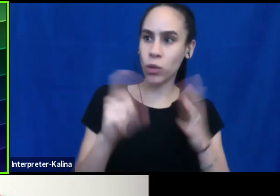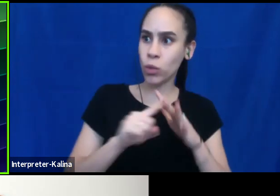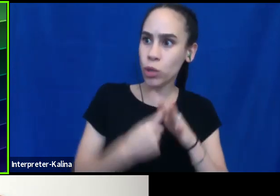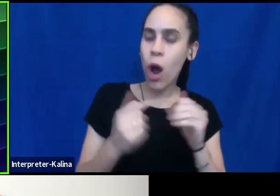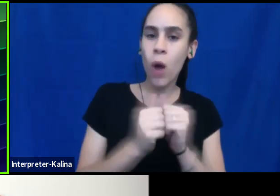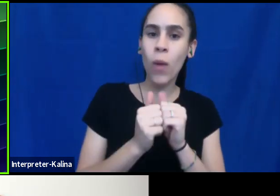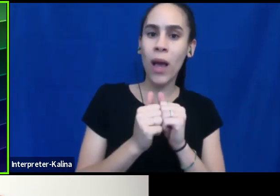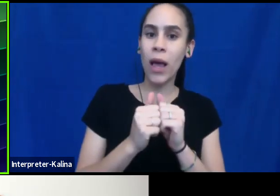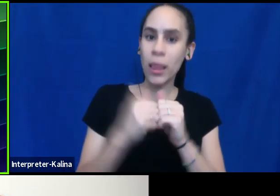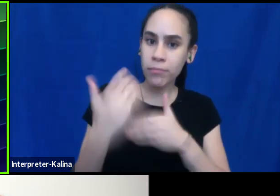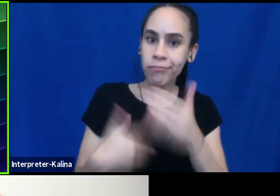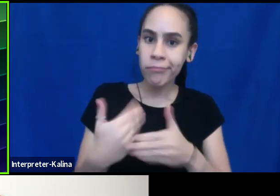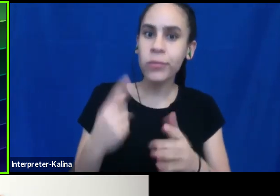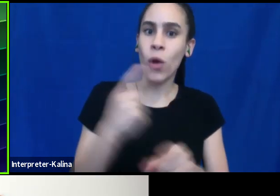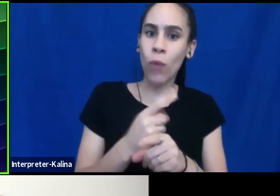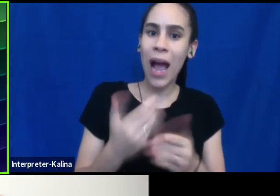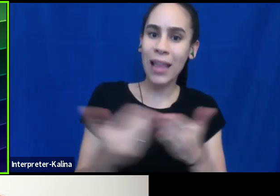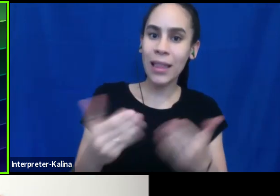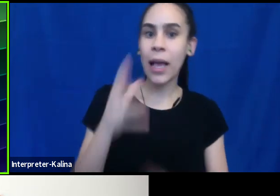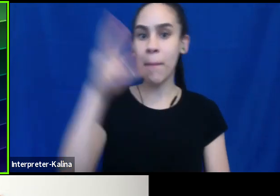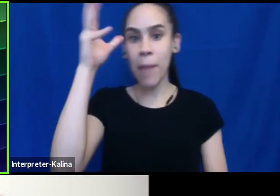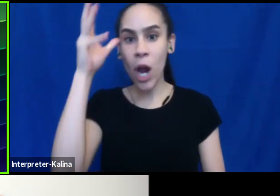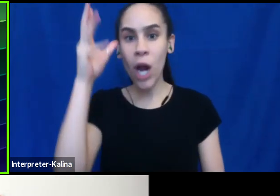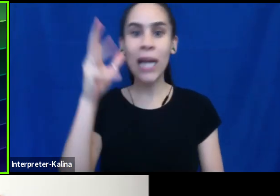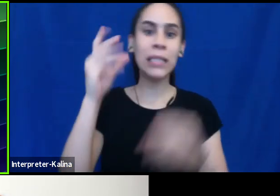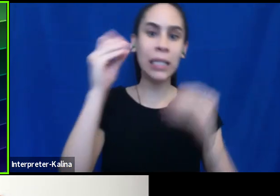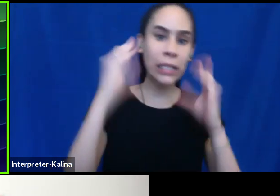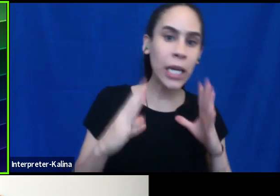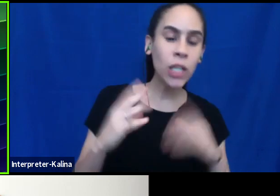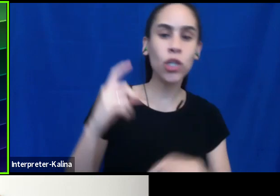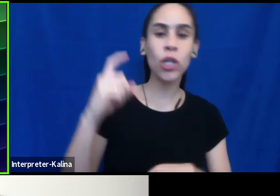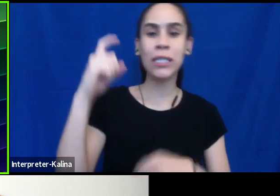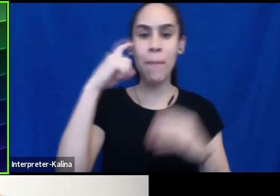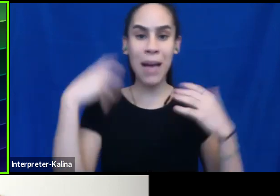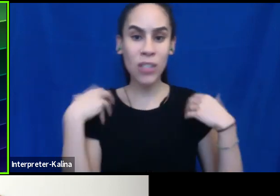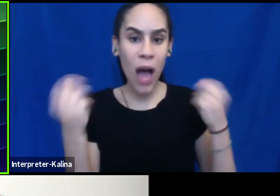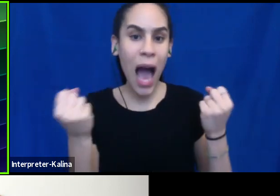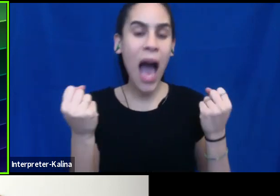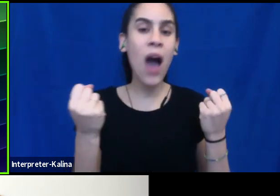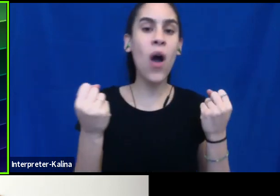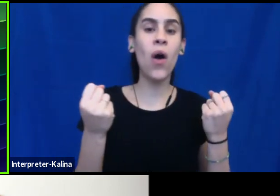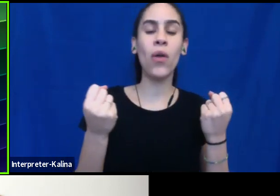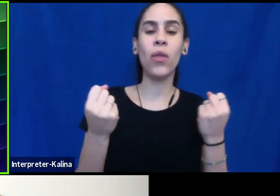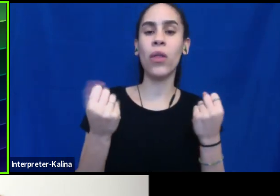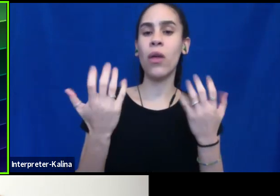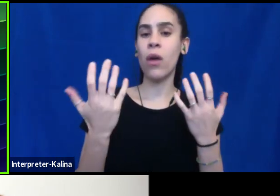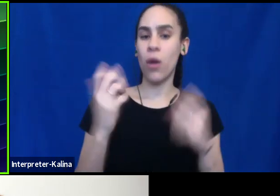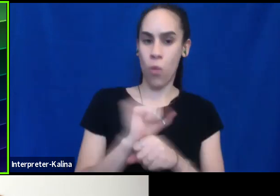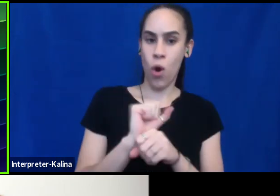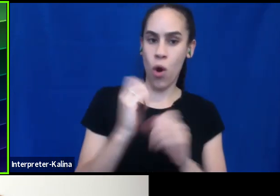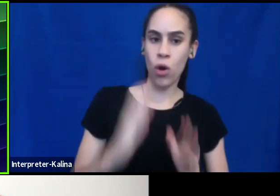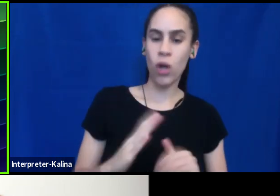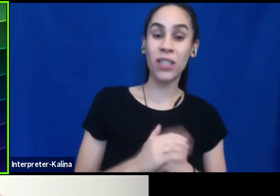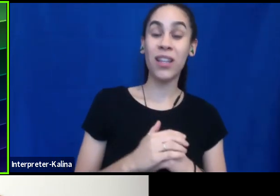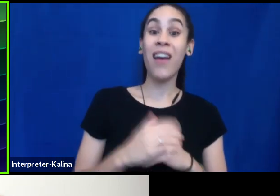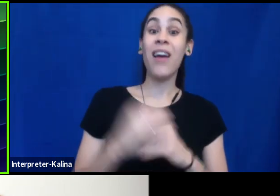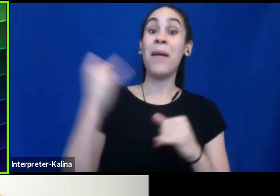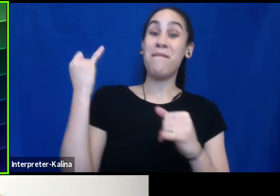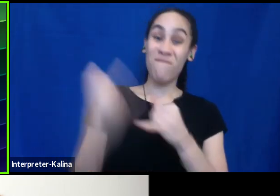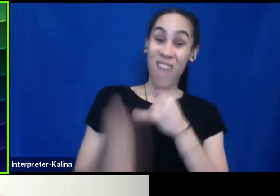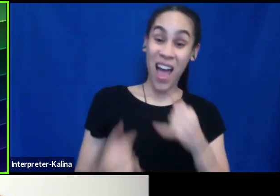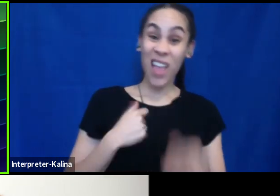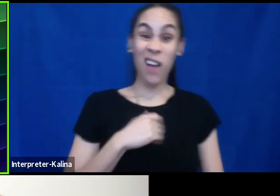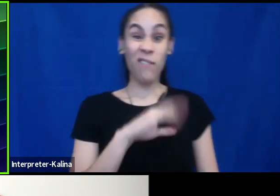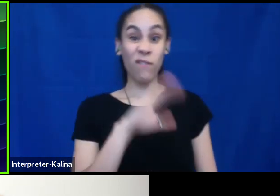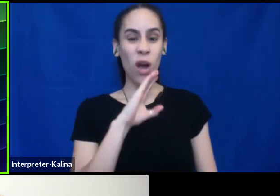a lot of parents, nurses, mental health, uh, workers. Um, and then the final thing that frustrated me a little bit, and I think we're